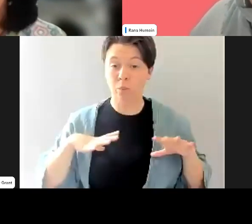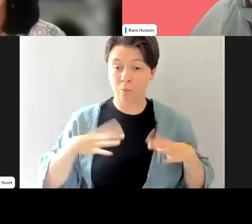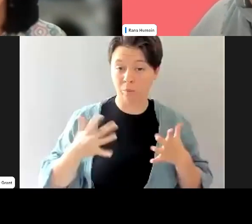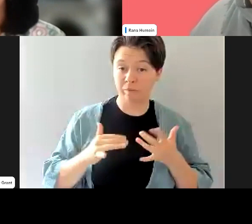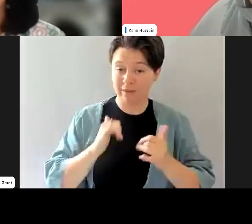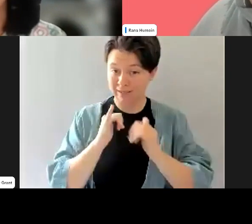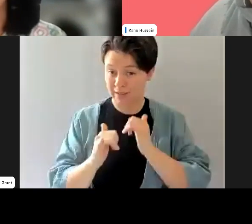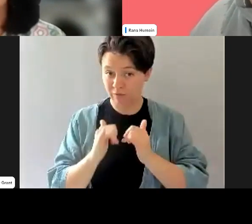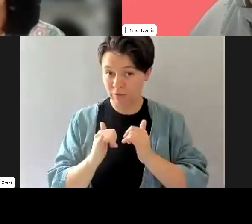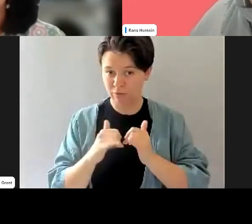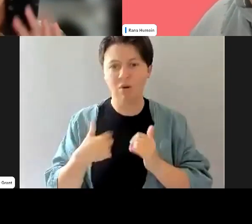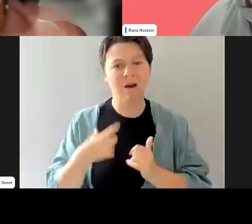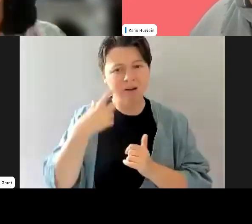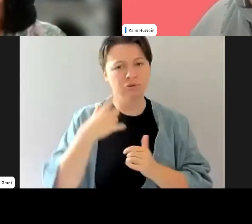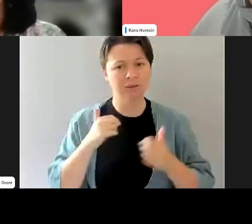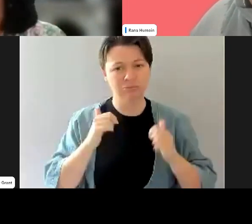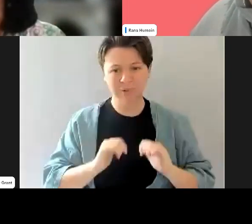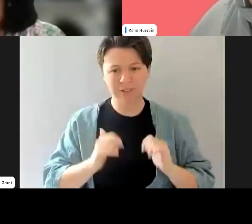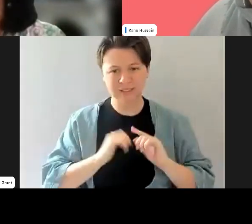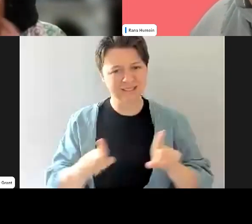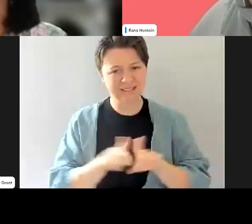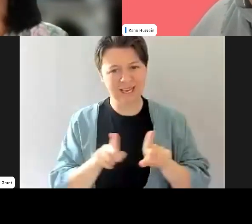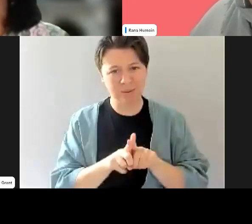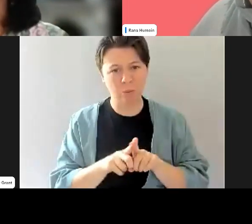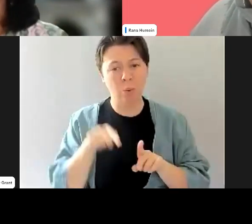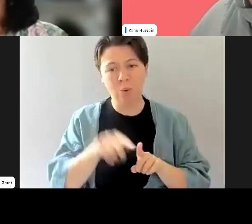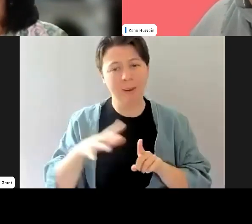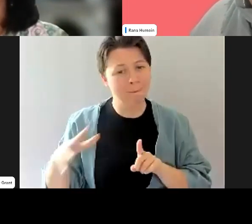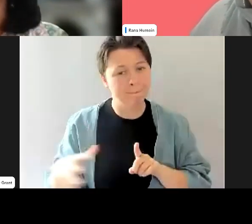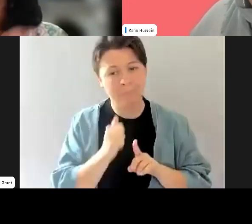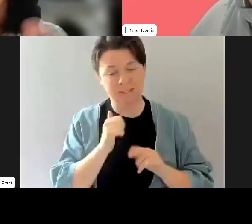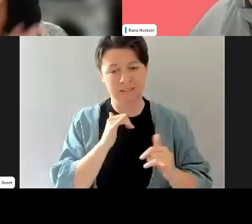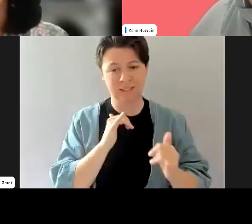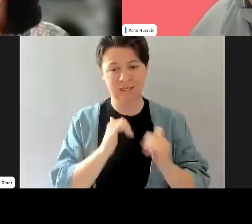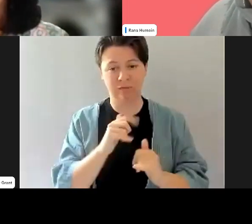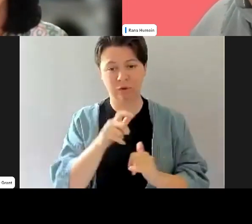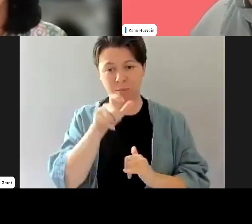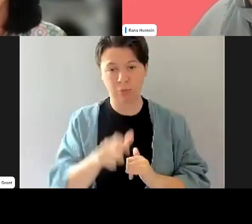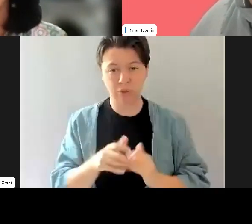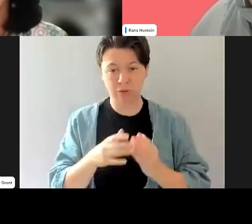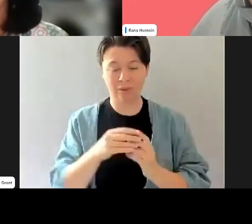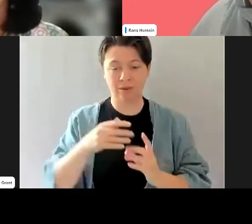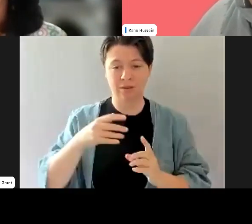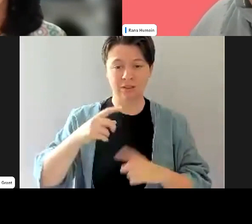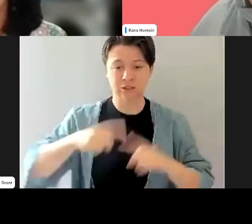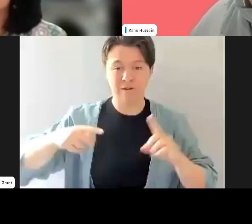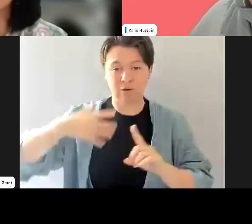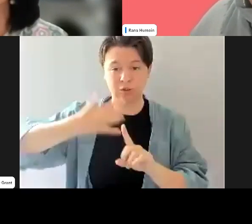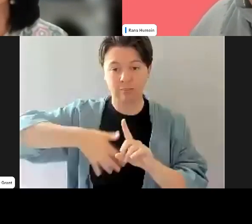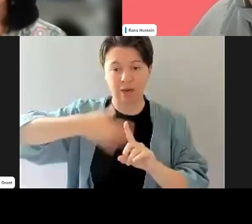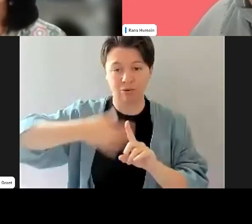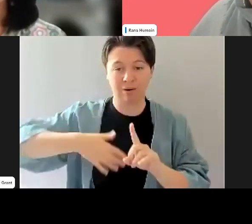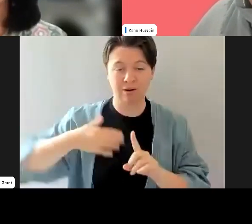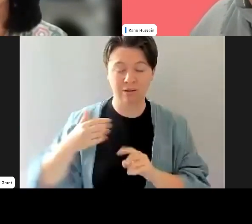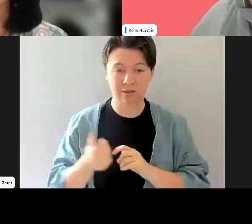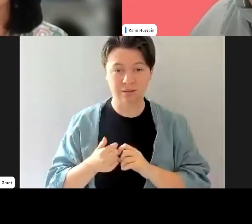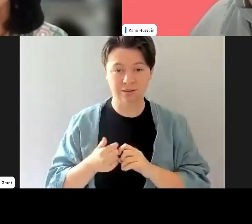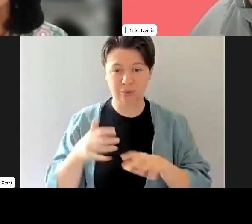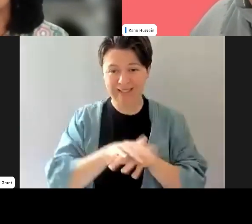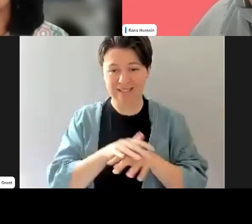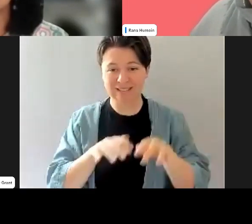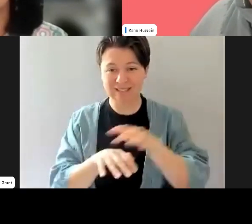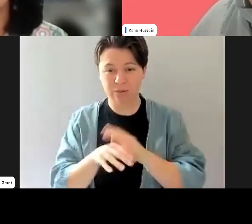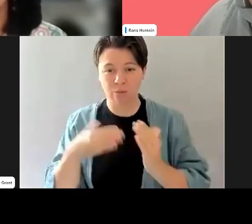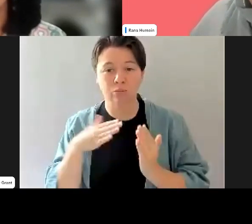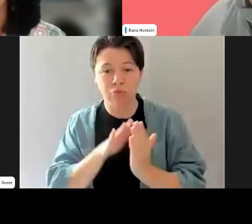in every time I'm looking at something, I'm like, we have to interview one person of a diverse background, whatever, you know, other, other backgrounds within an intersectional approach.